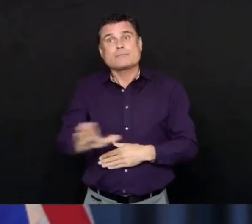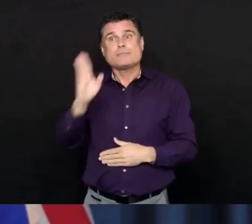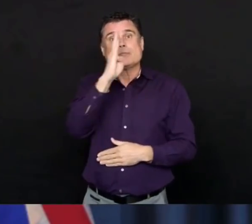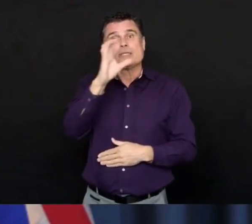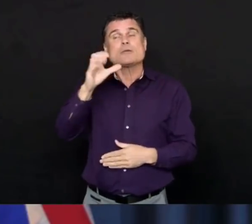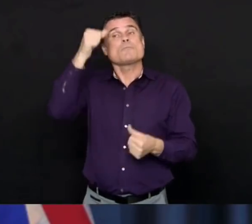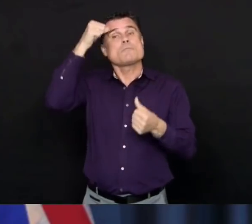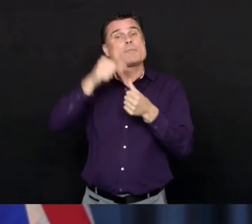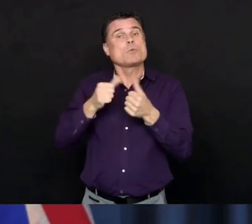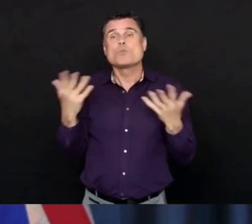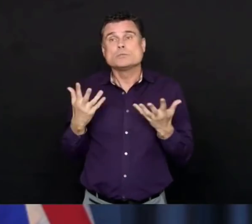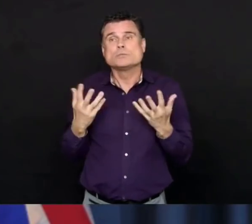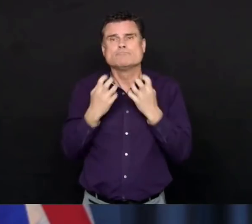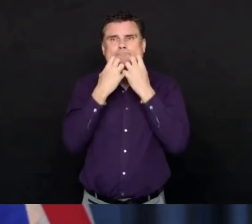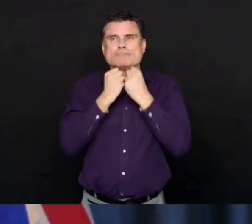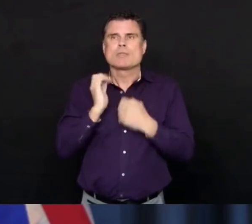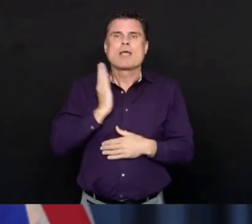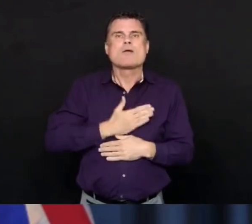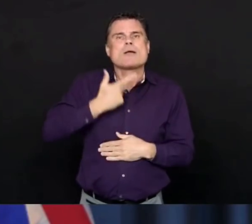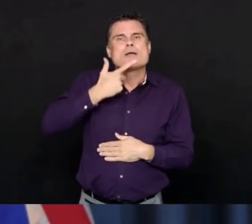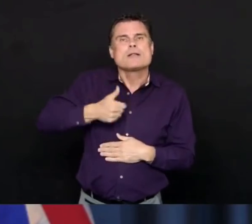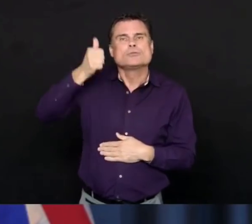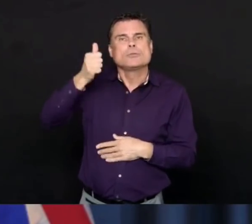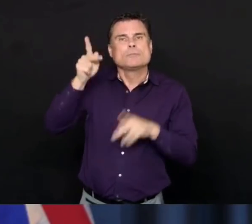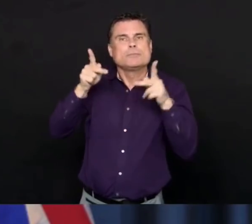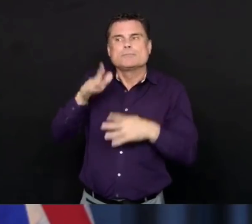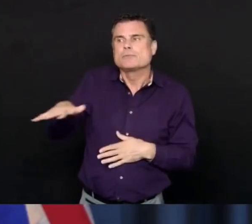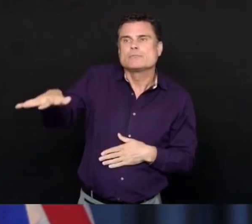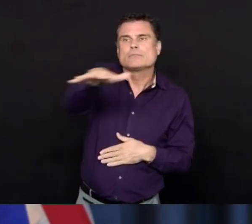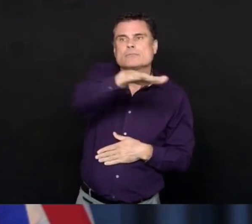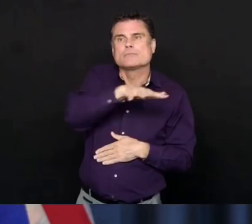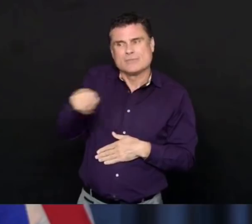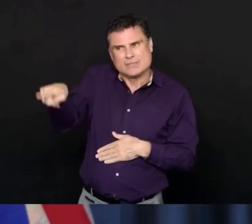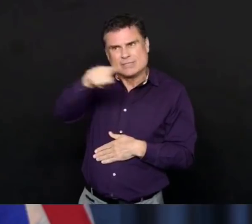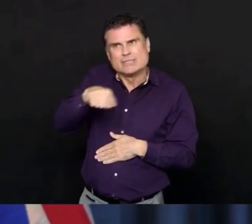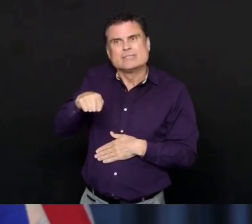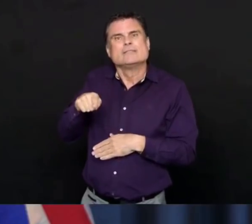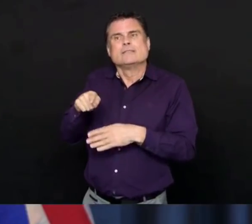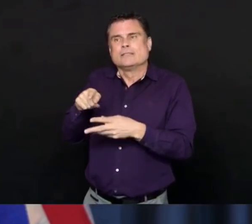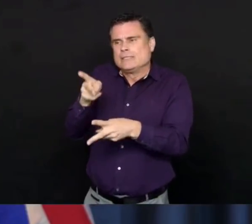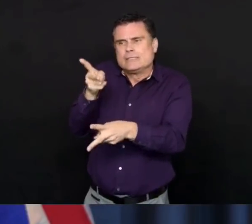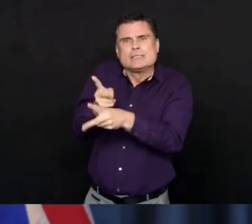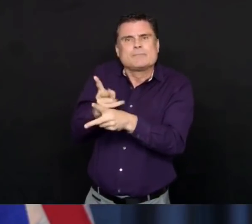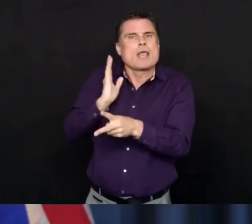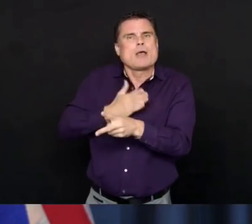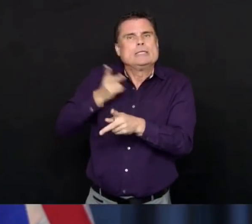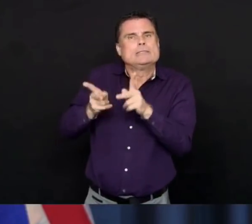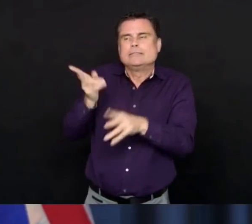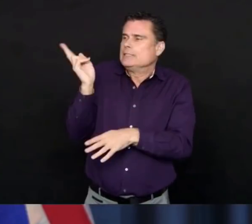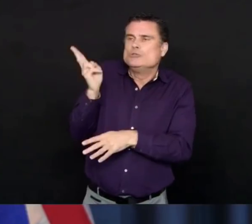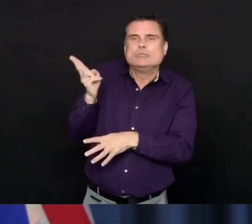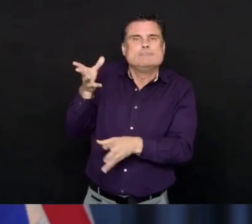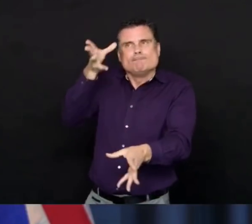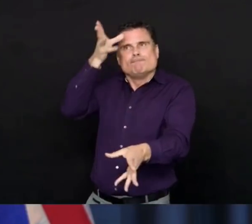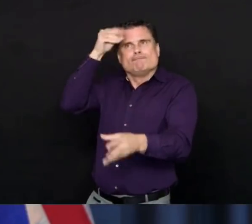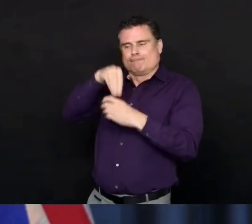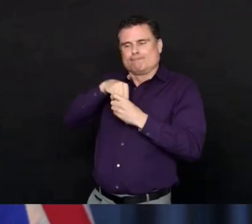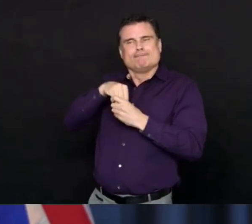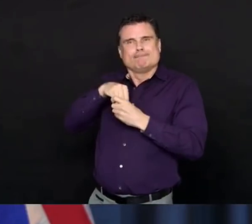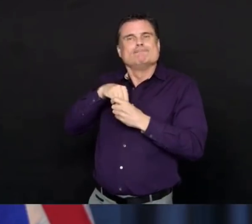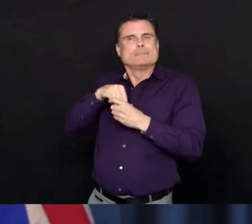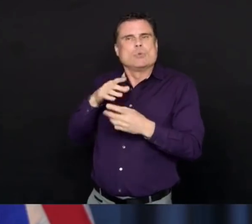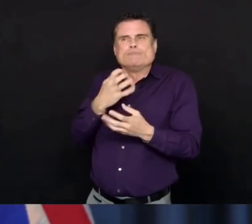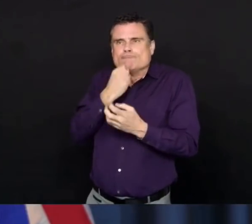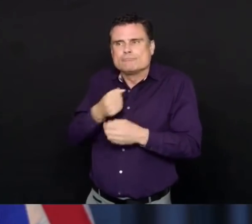traditions, and are a precious part of our communities around this province. And through these celebrations over the coming weeks,